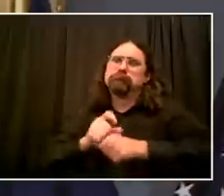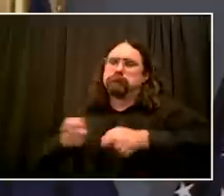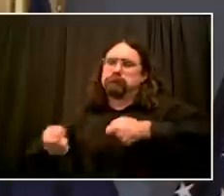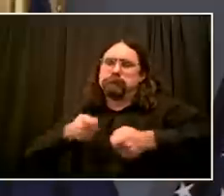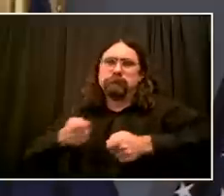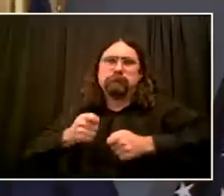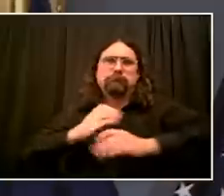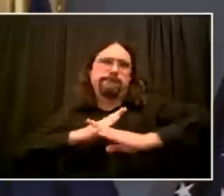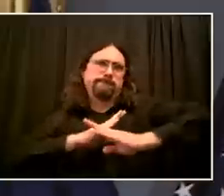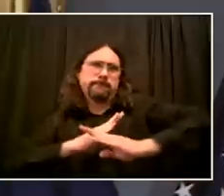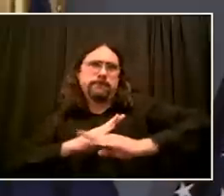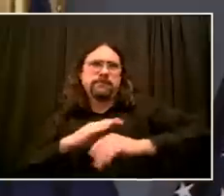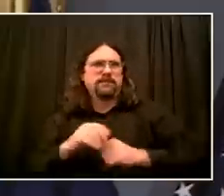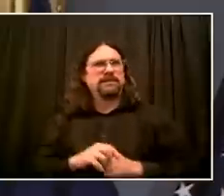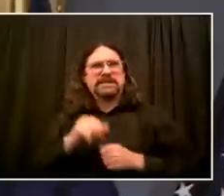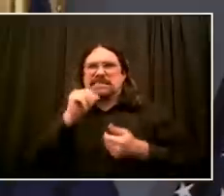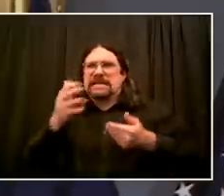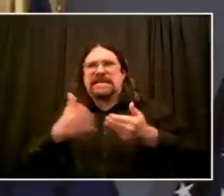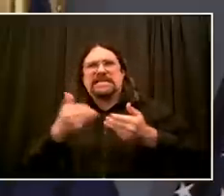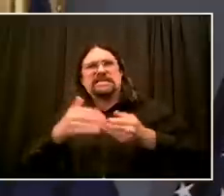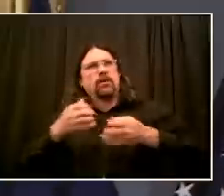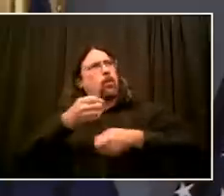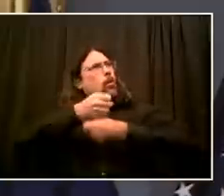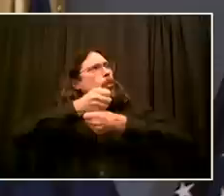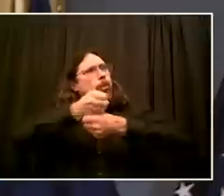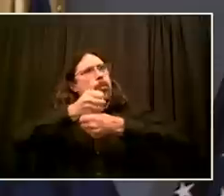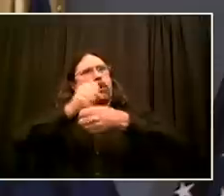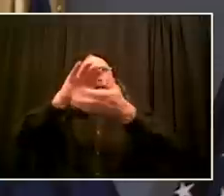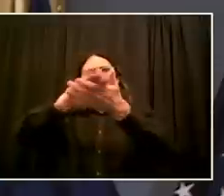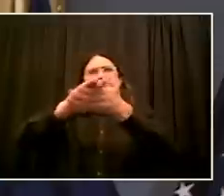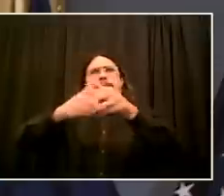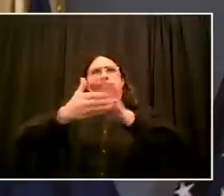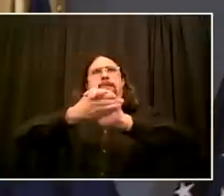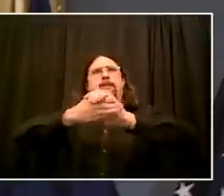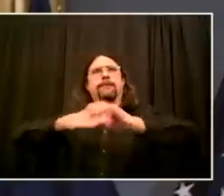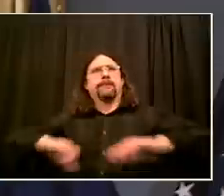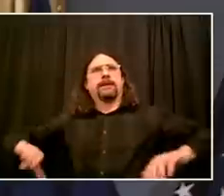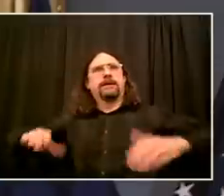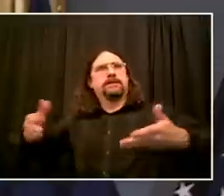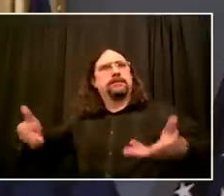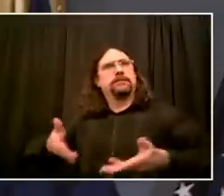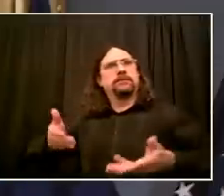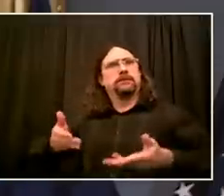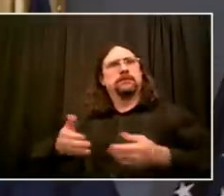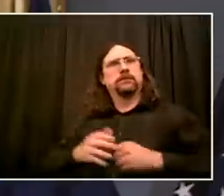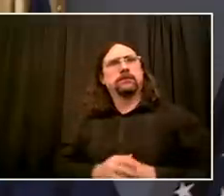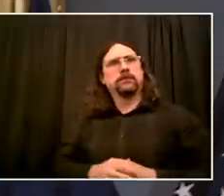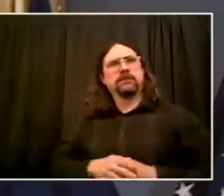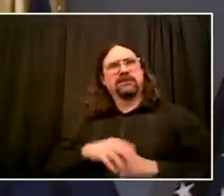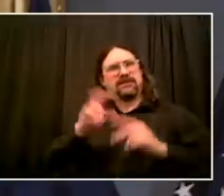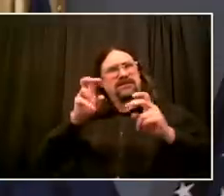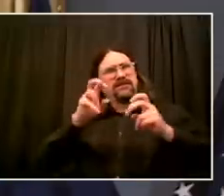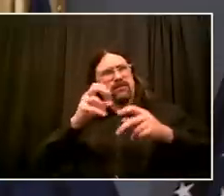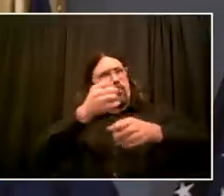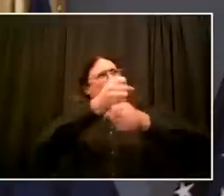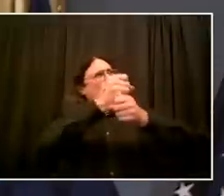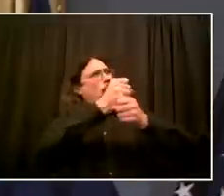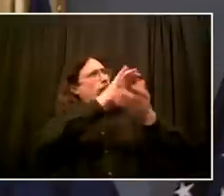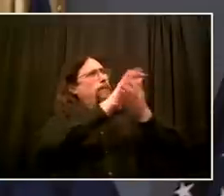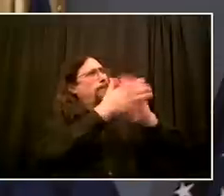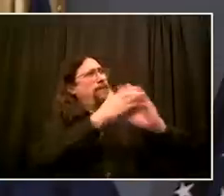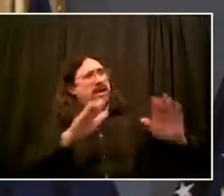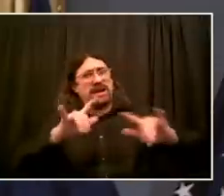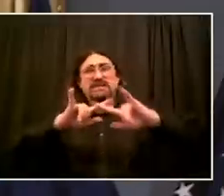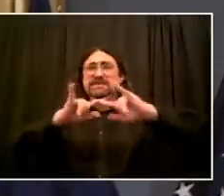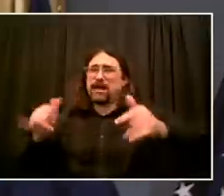respecting the right to peacefully protest. That's what the NYPD has done for years. That's what they did yesterday. With that, I turn to Commissioner Dermot